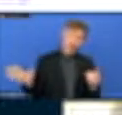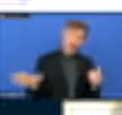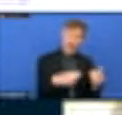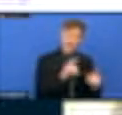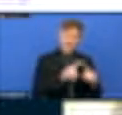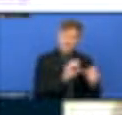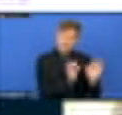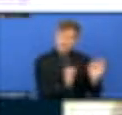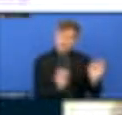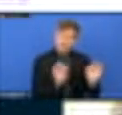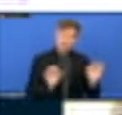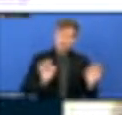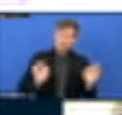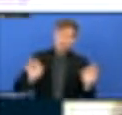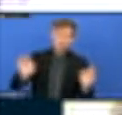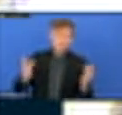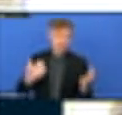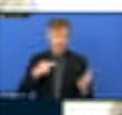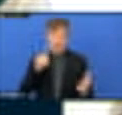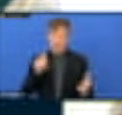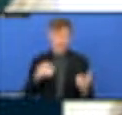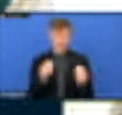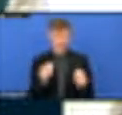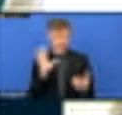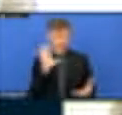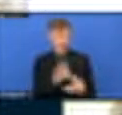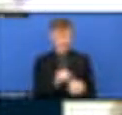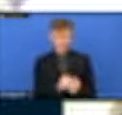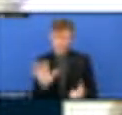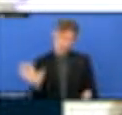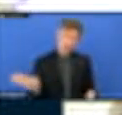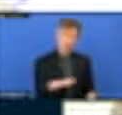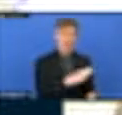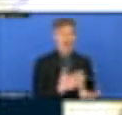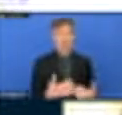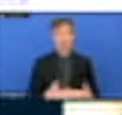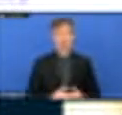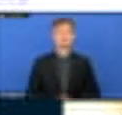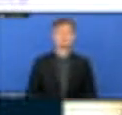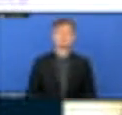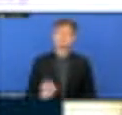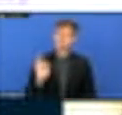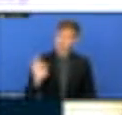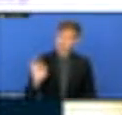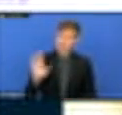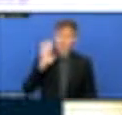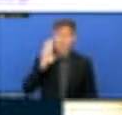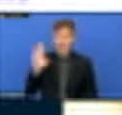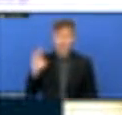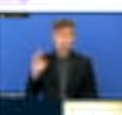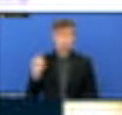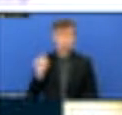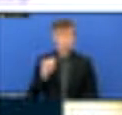Thank you so much. A lot of questions. We'll come back to you. We'll have another round. Before I give it back to the panelists to take some of those questions,